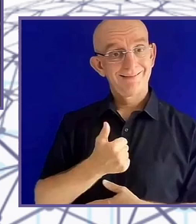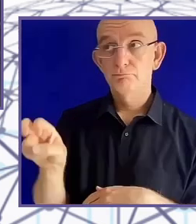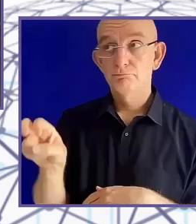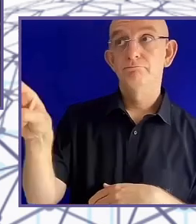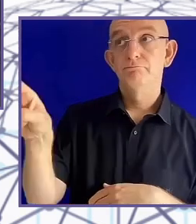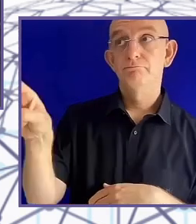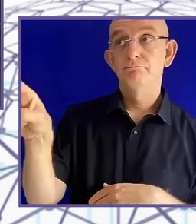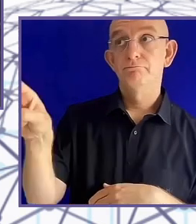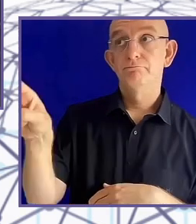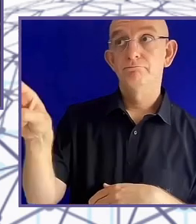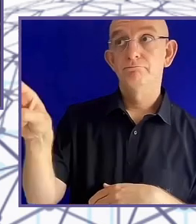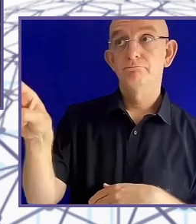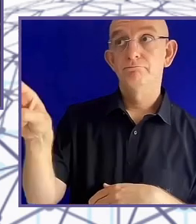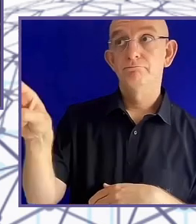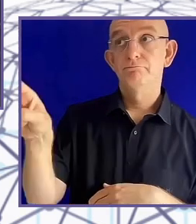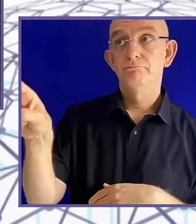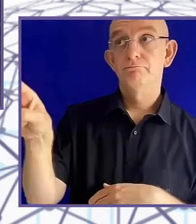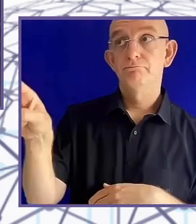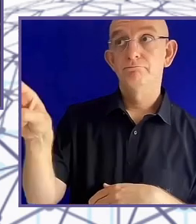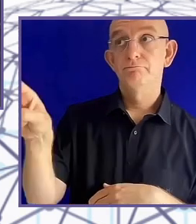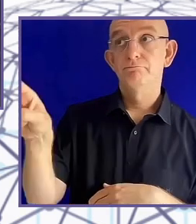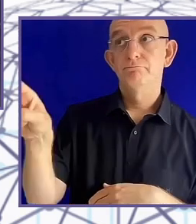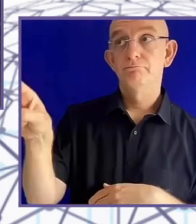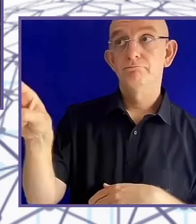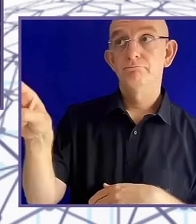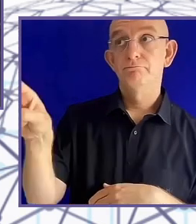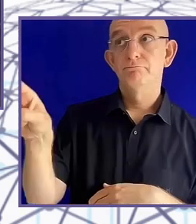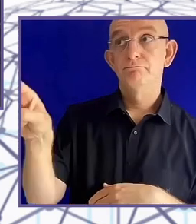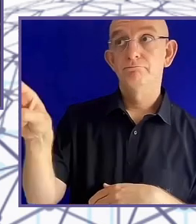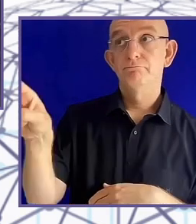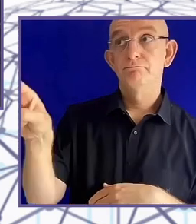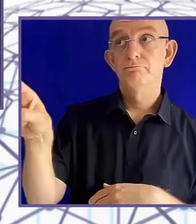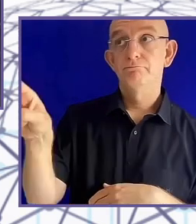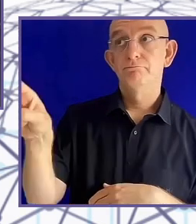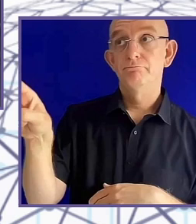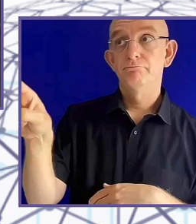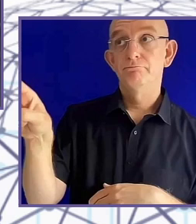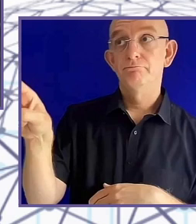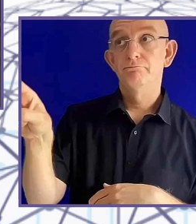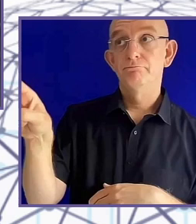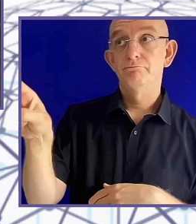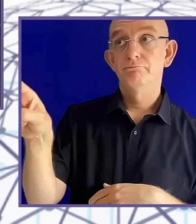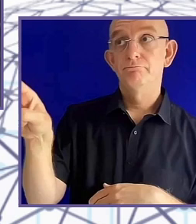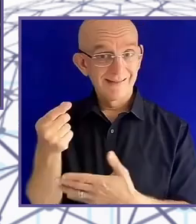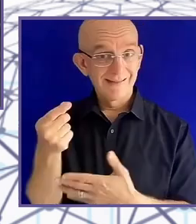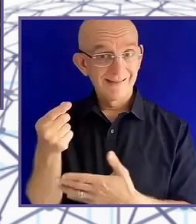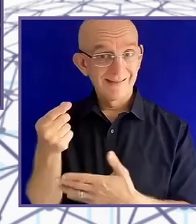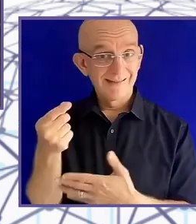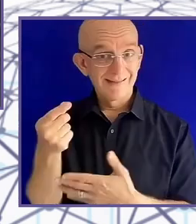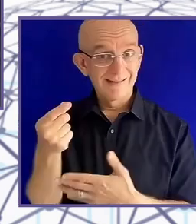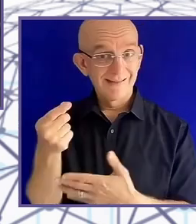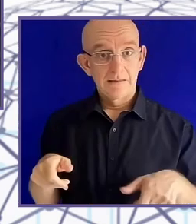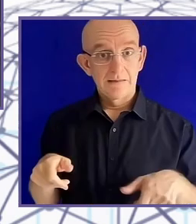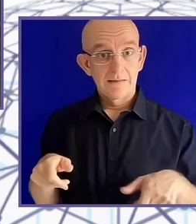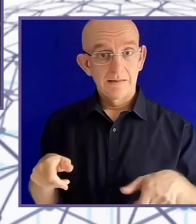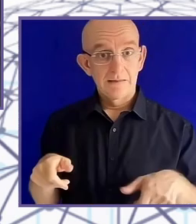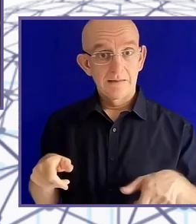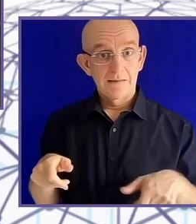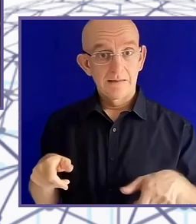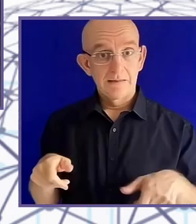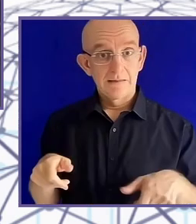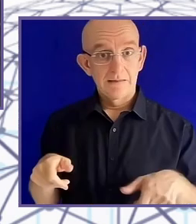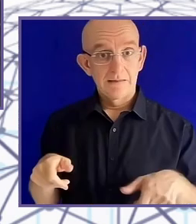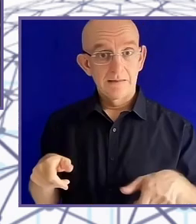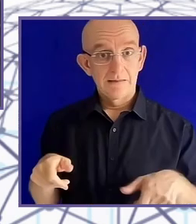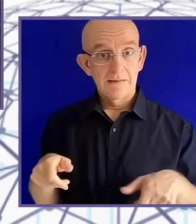enable access often for far more people. So, it's looking at factors like that. And so,